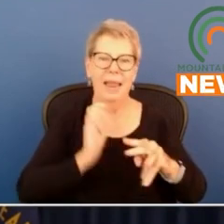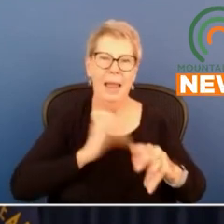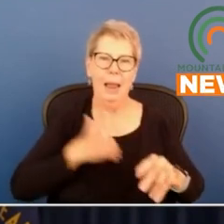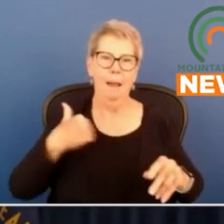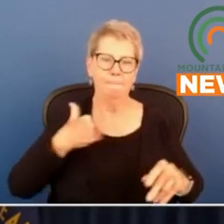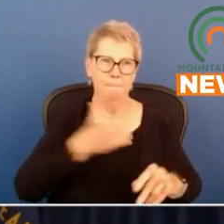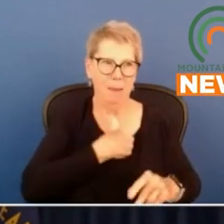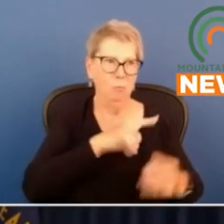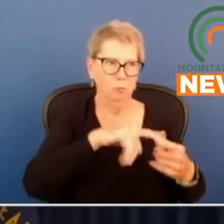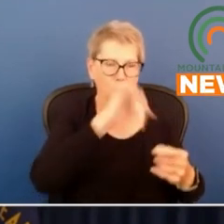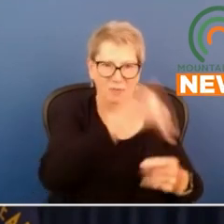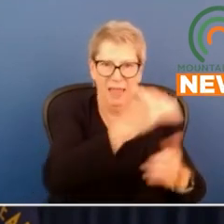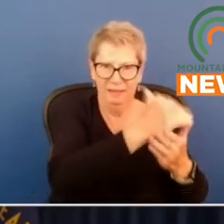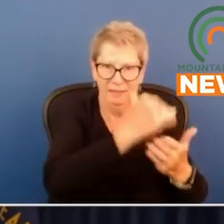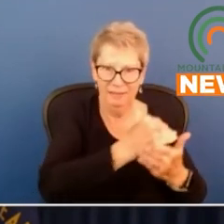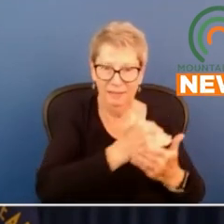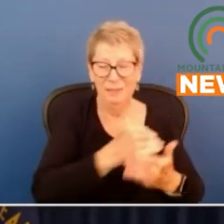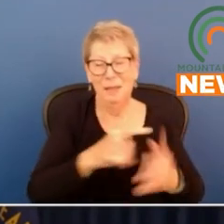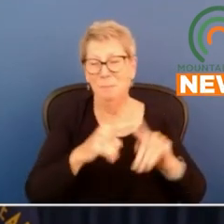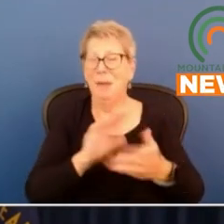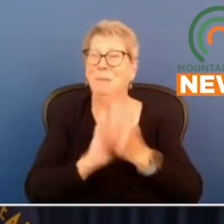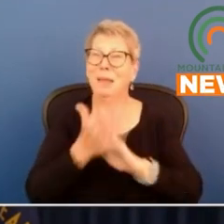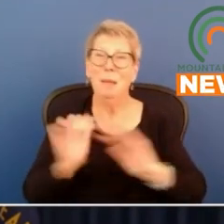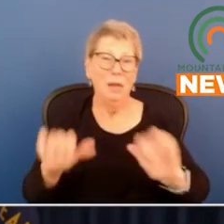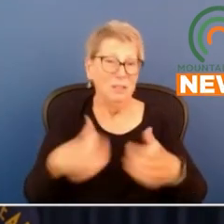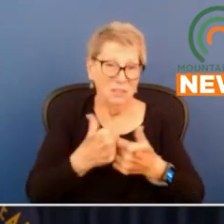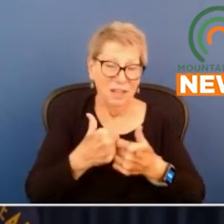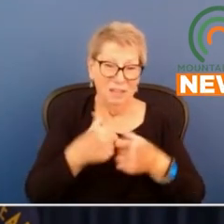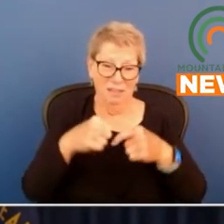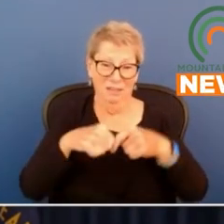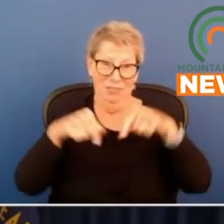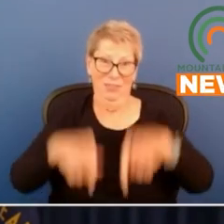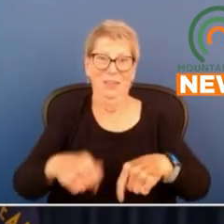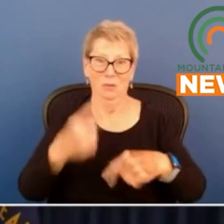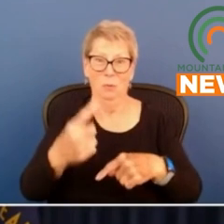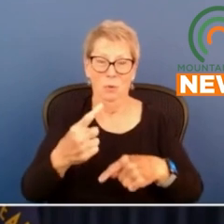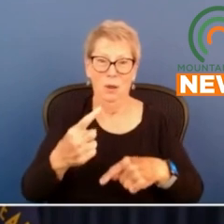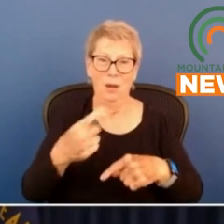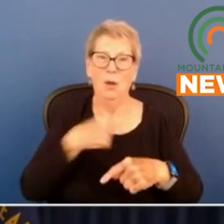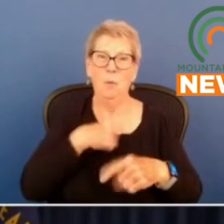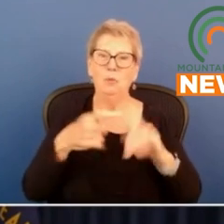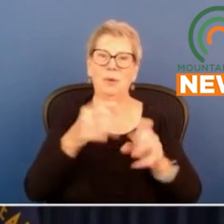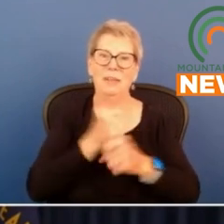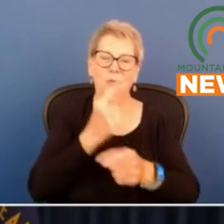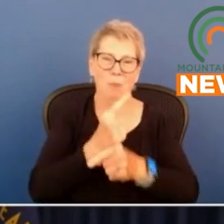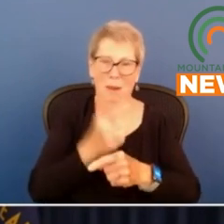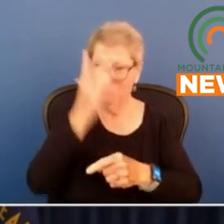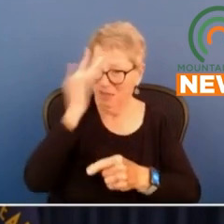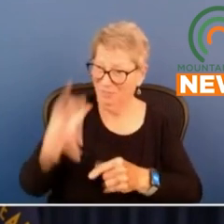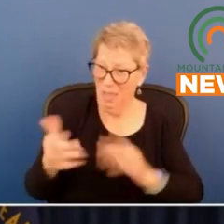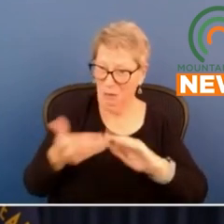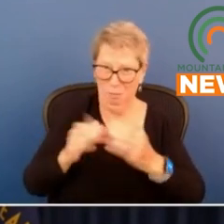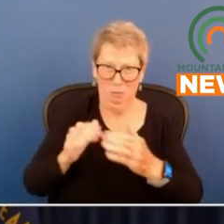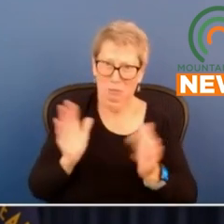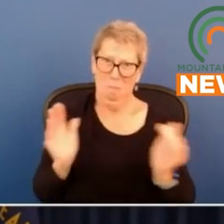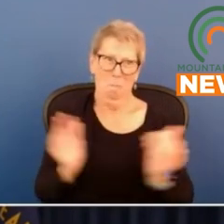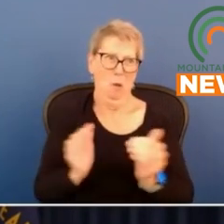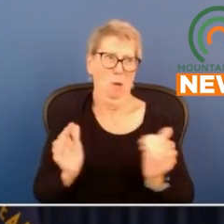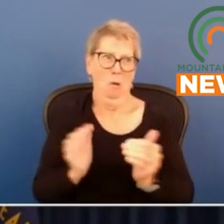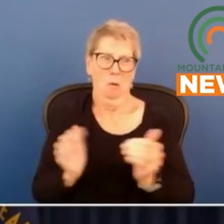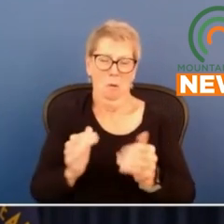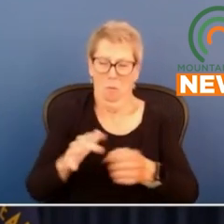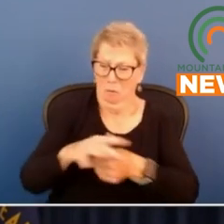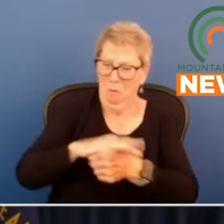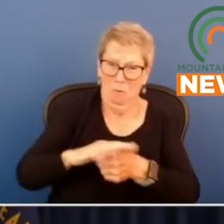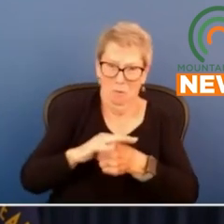the challenge here in this one and we're just we need to get it right is it's a small community and because it's a small community this